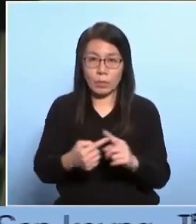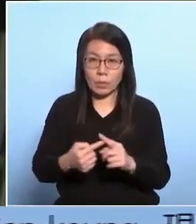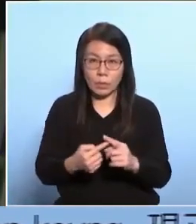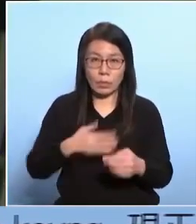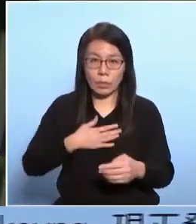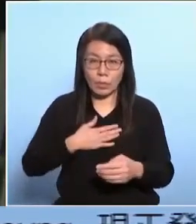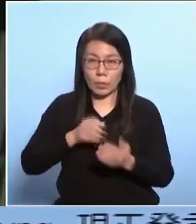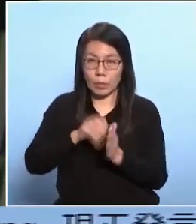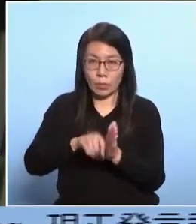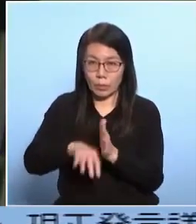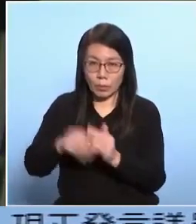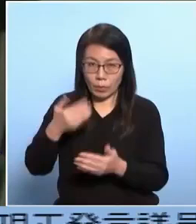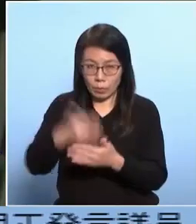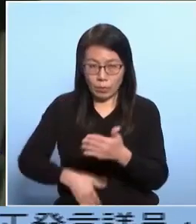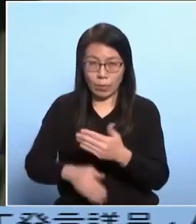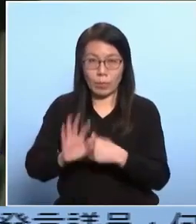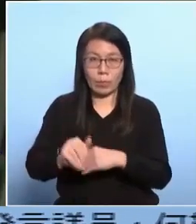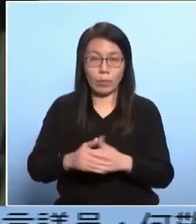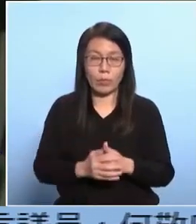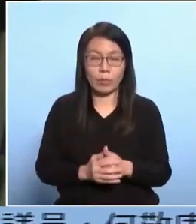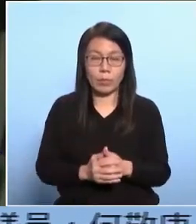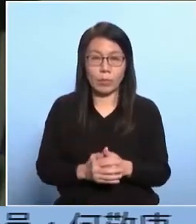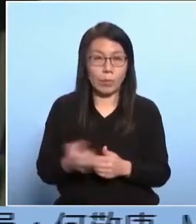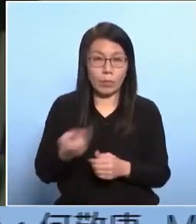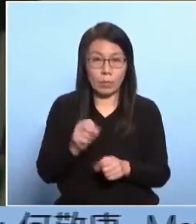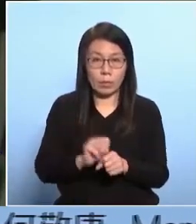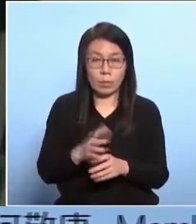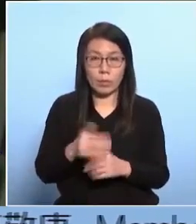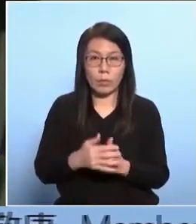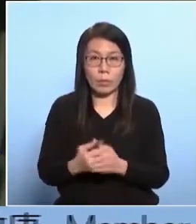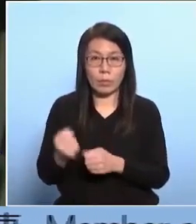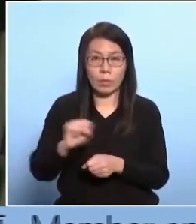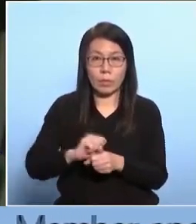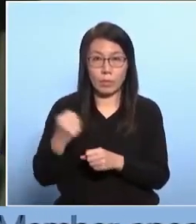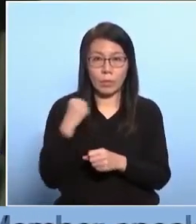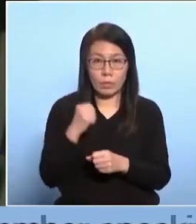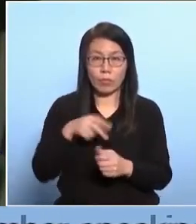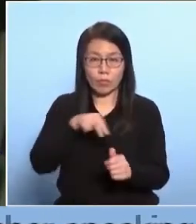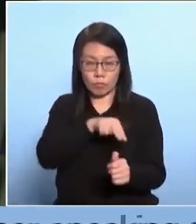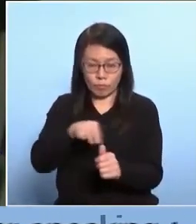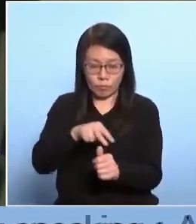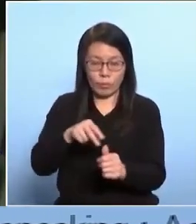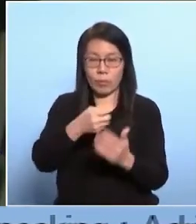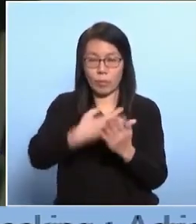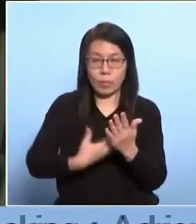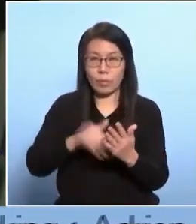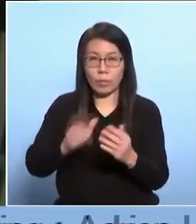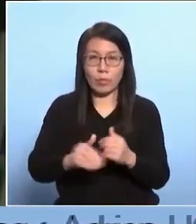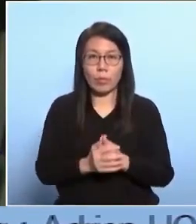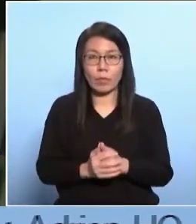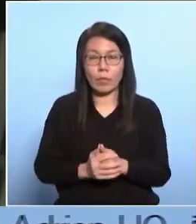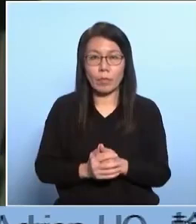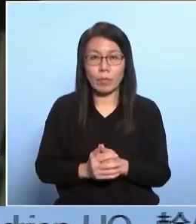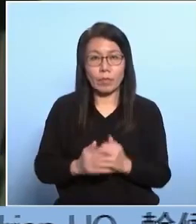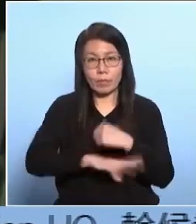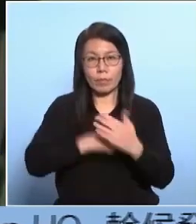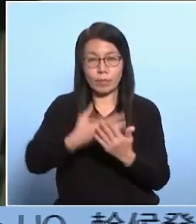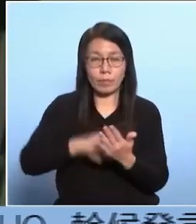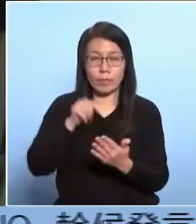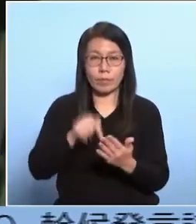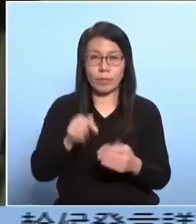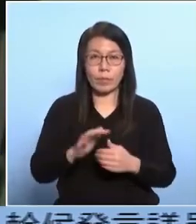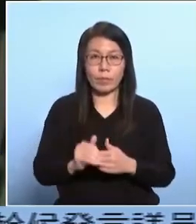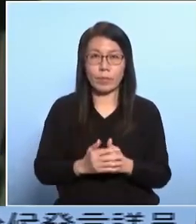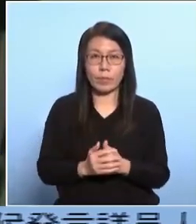in an improved governance structure for Hong Kong. Such a development would not only steer Hong Kong from effective governance to